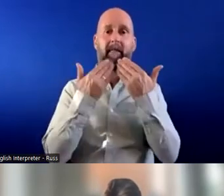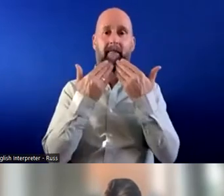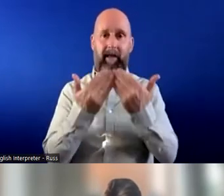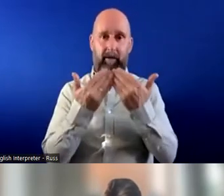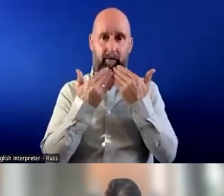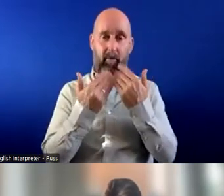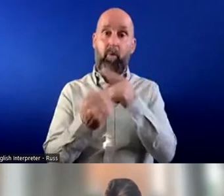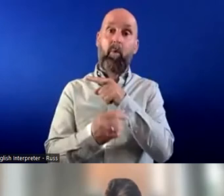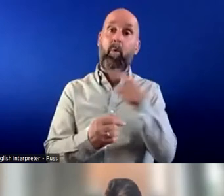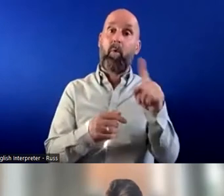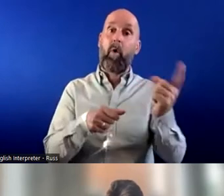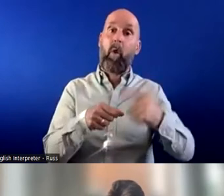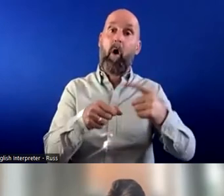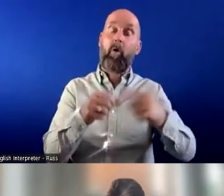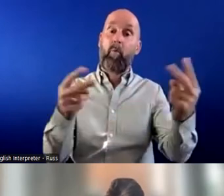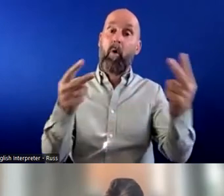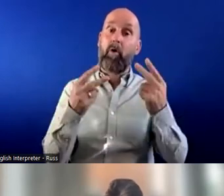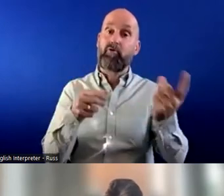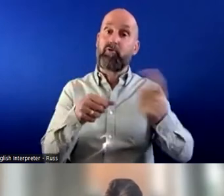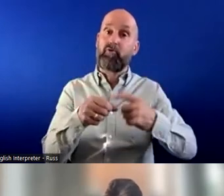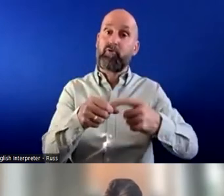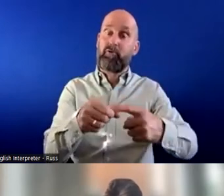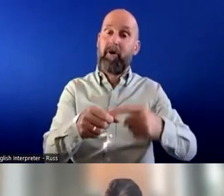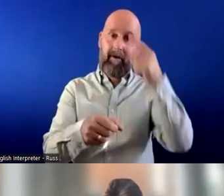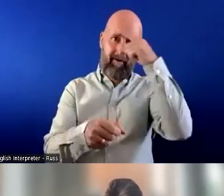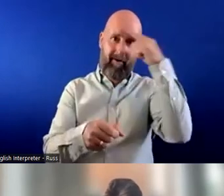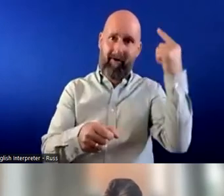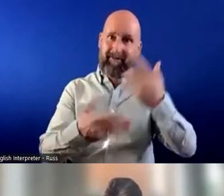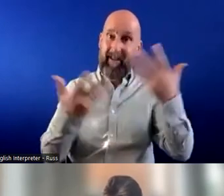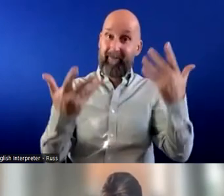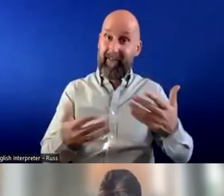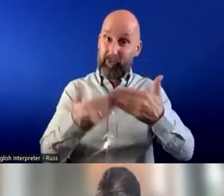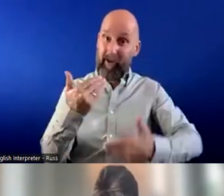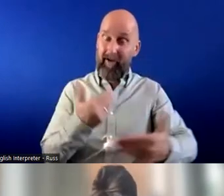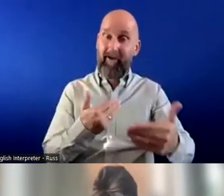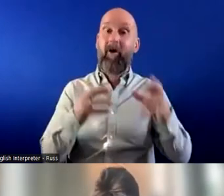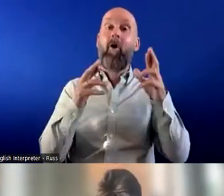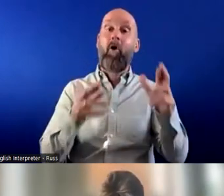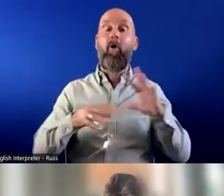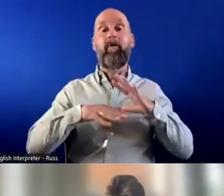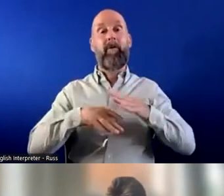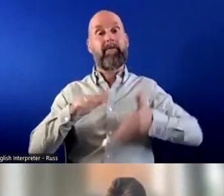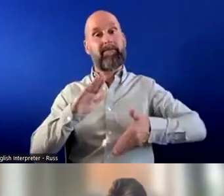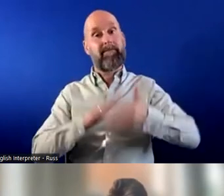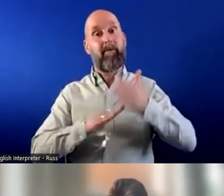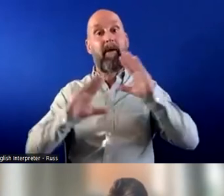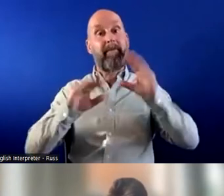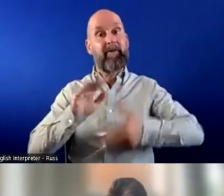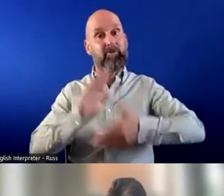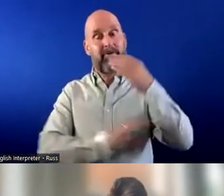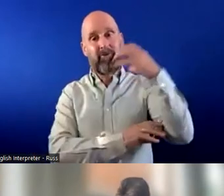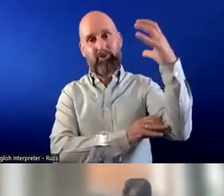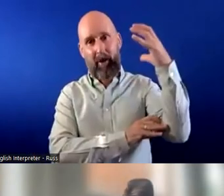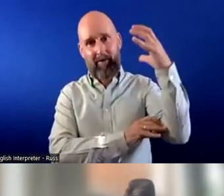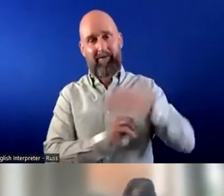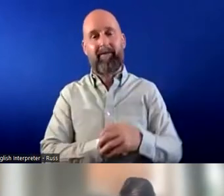uh for everybody who's logged on today hottest day of the year so far so hopefully you get to spend a little bit of a relax in the sunshine after this event um